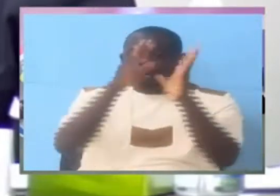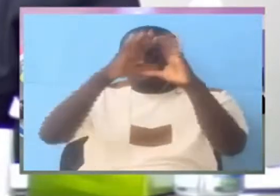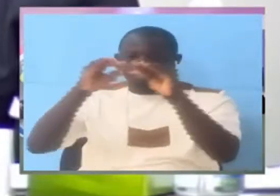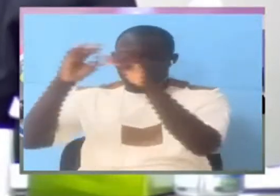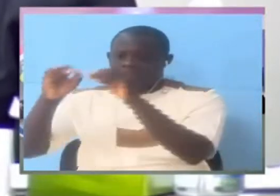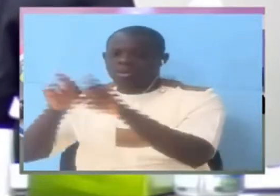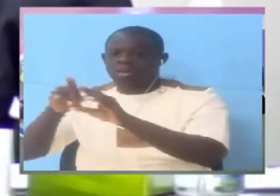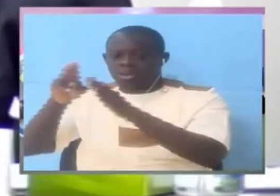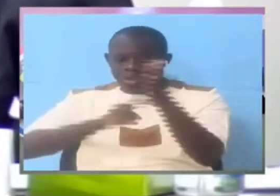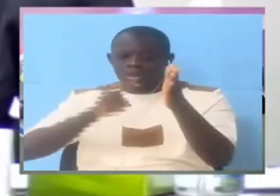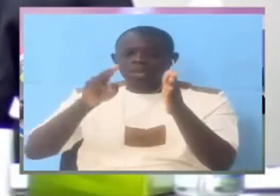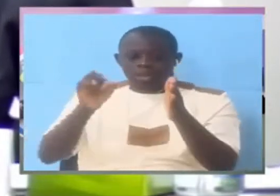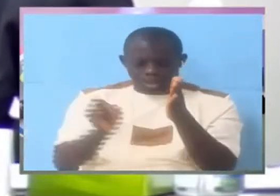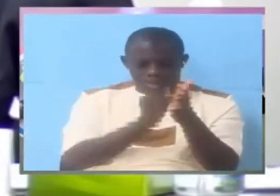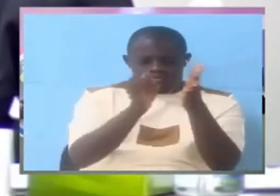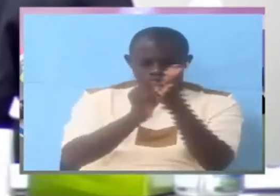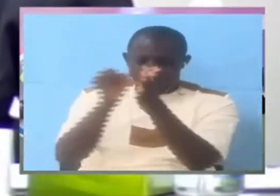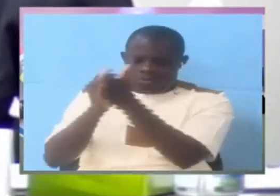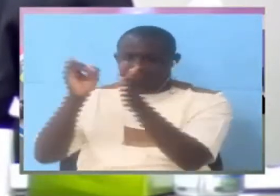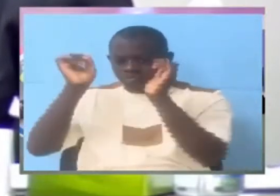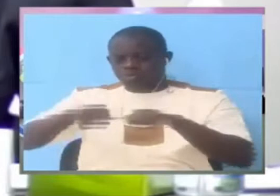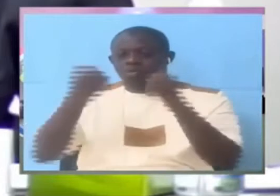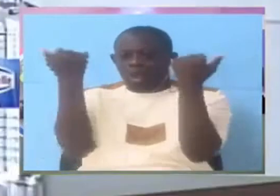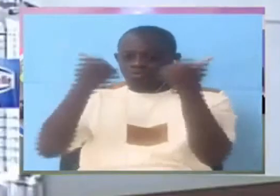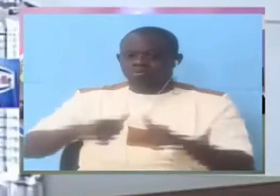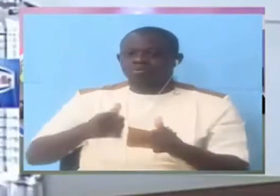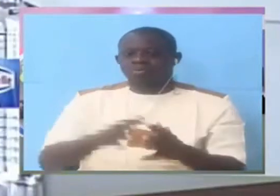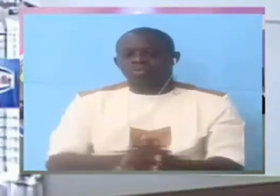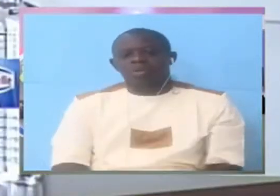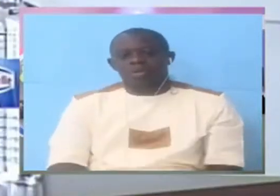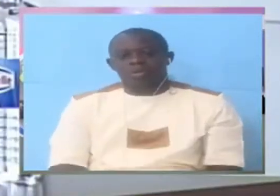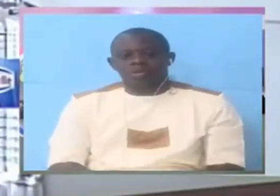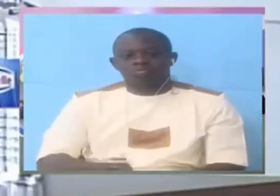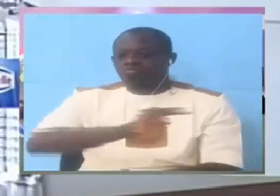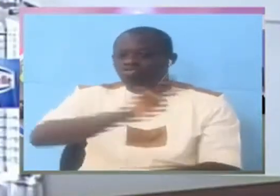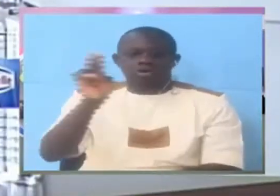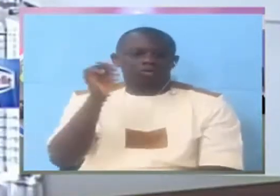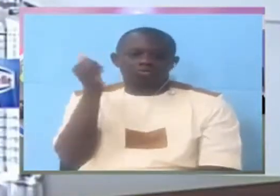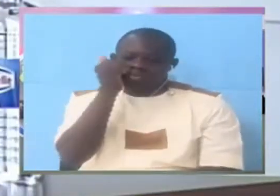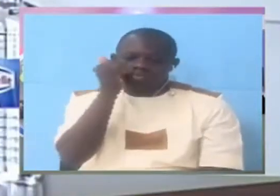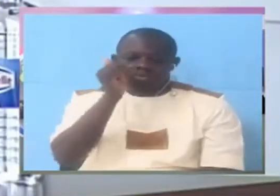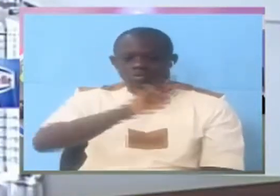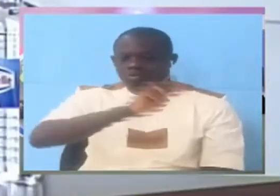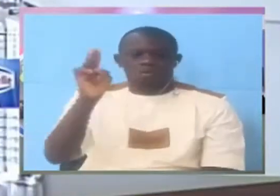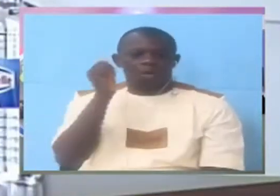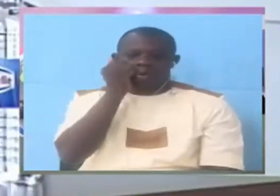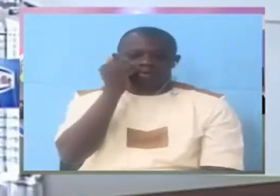investigations, correct? not always. What are being today?